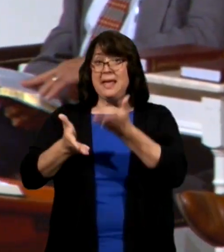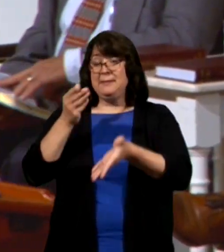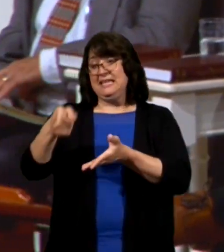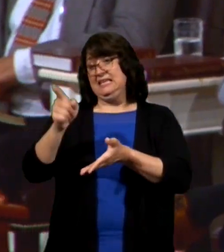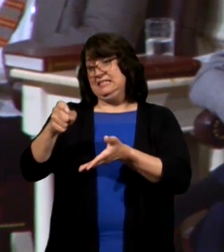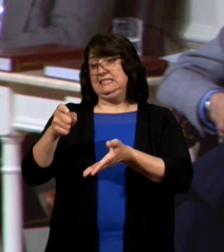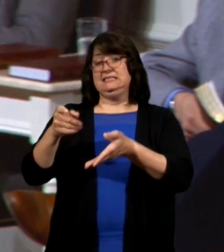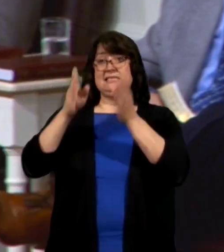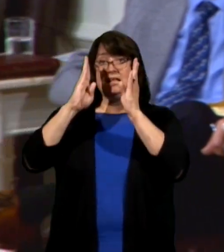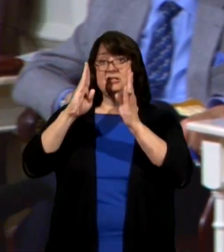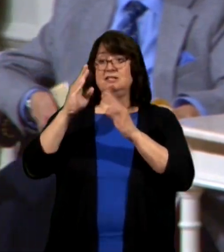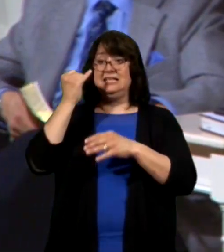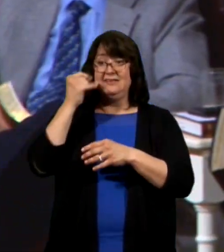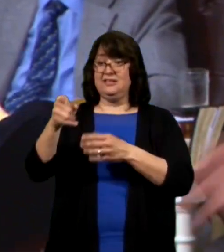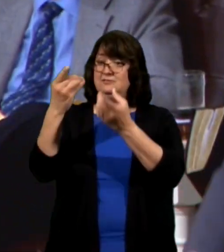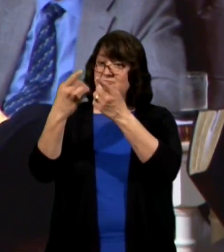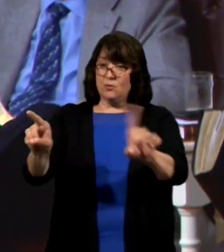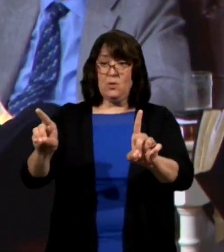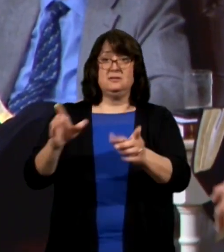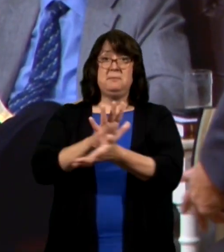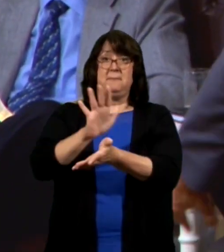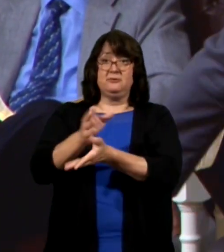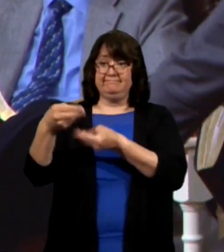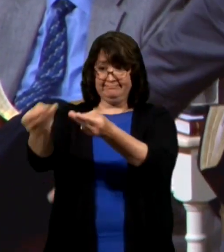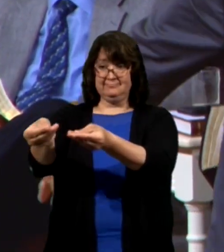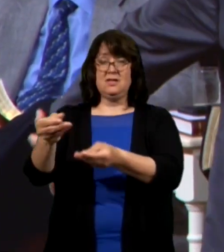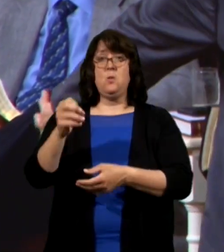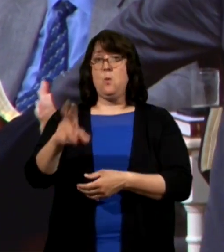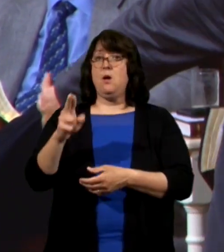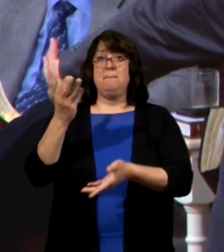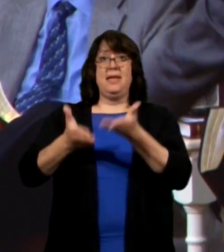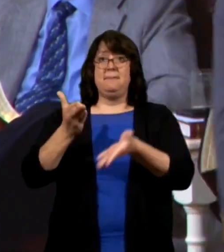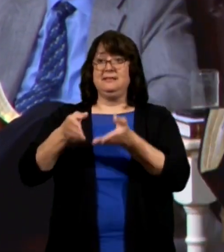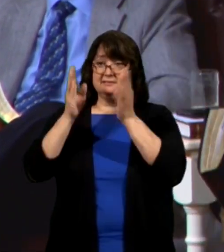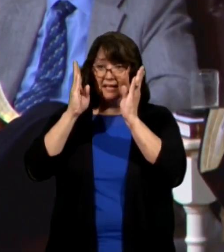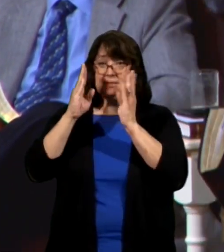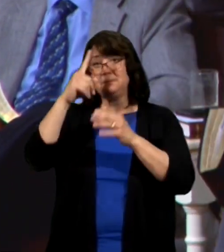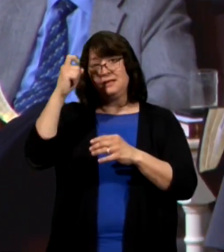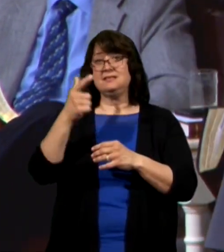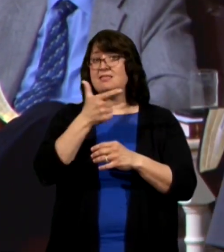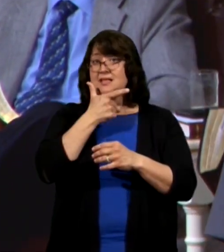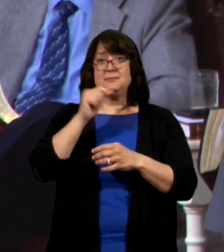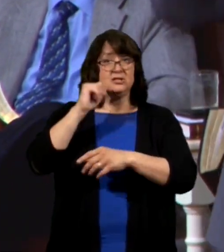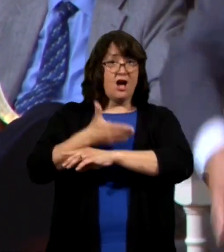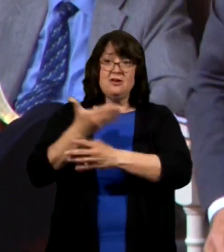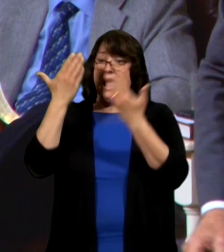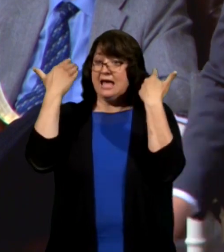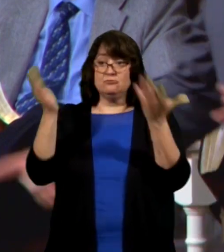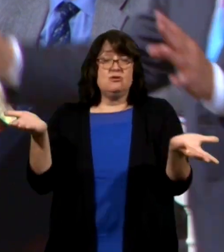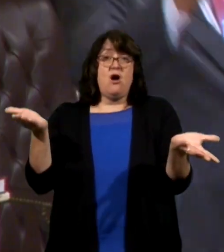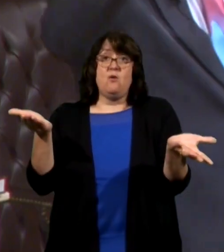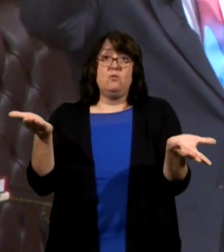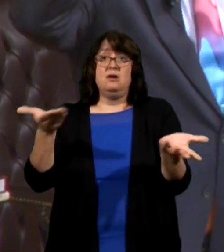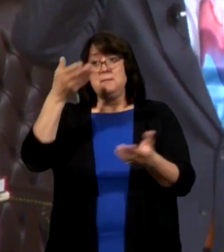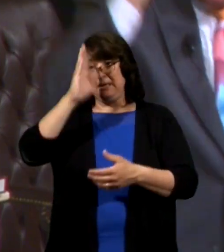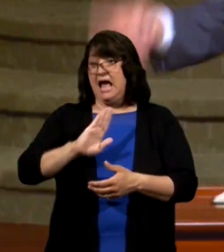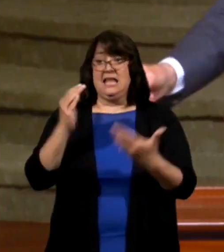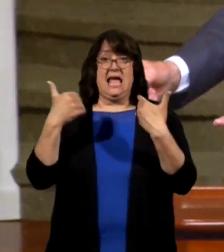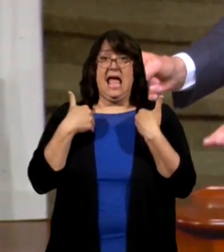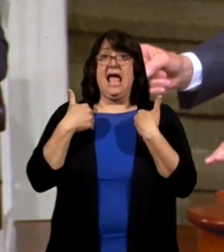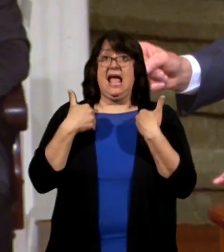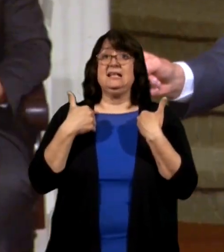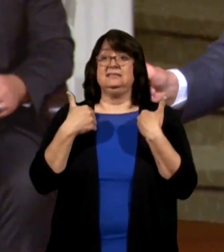cartwheel of divorce papers it might be the cartwheel of a lesbian daughter I don't know but God has